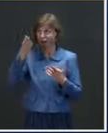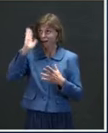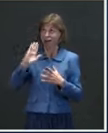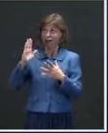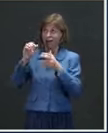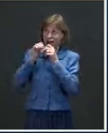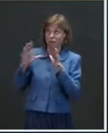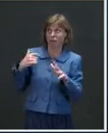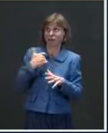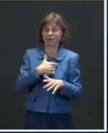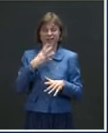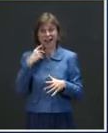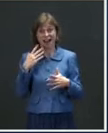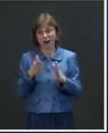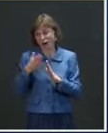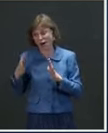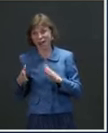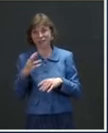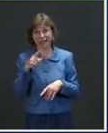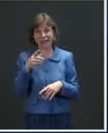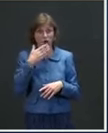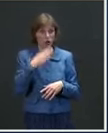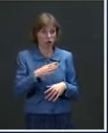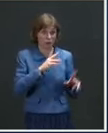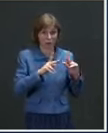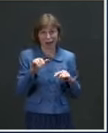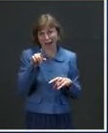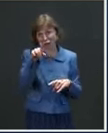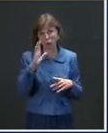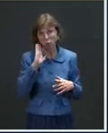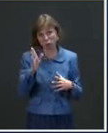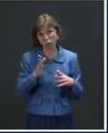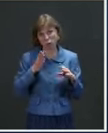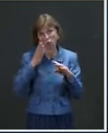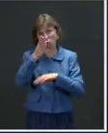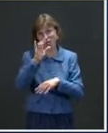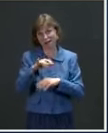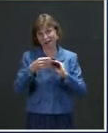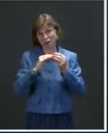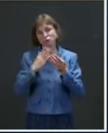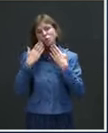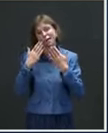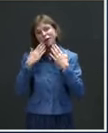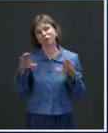you. We're going to end up doing more than that. So thank you for what you're doing. You're saving people's lives.